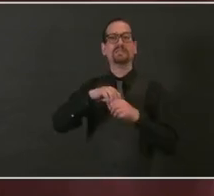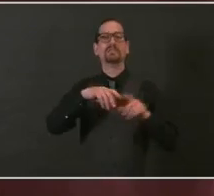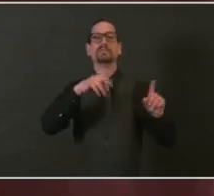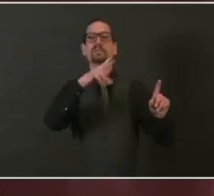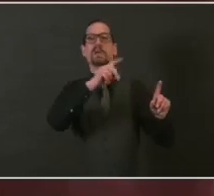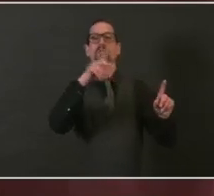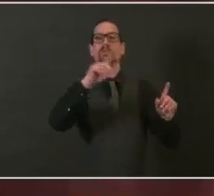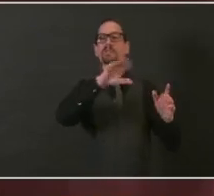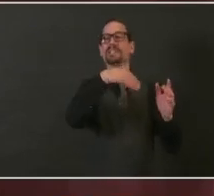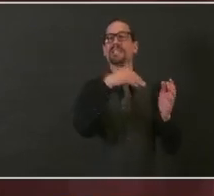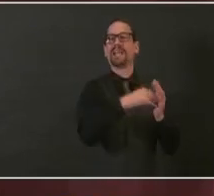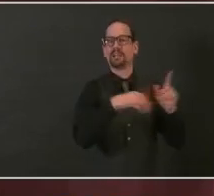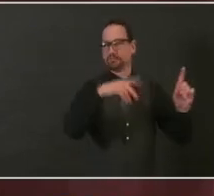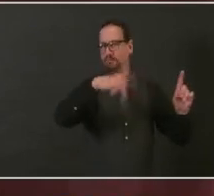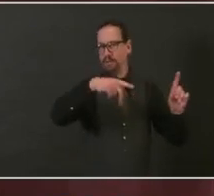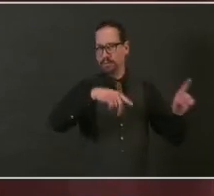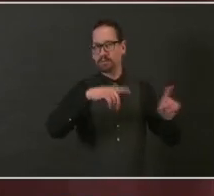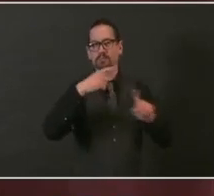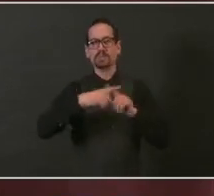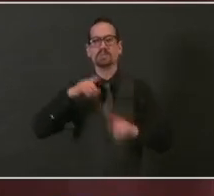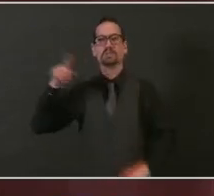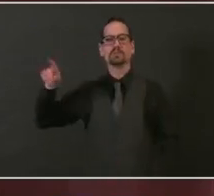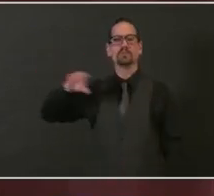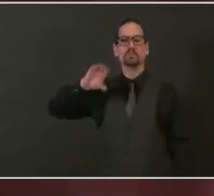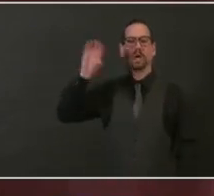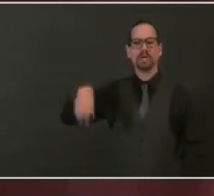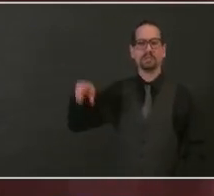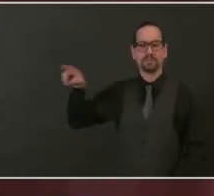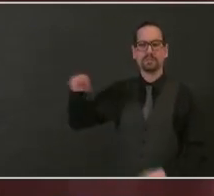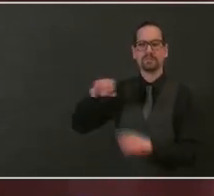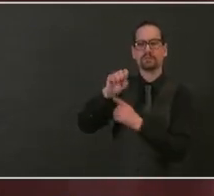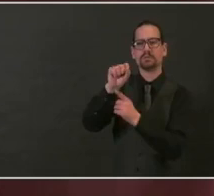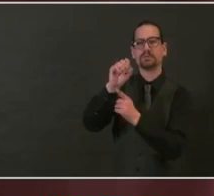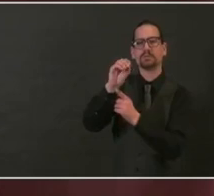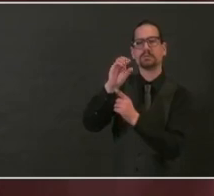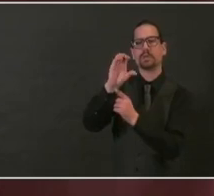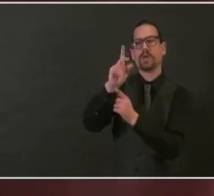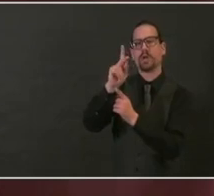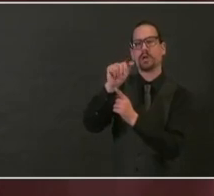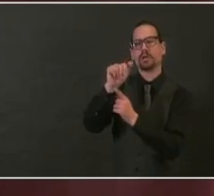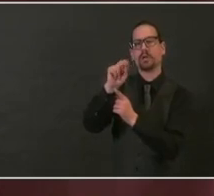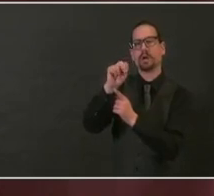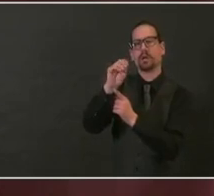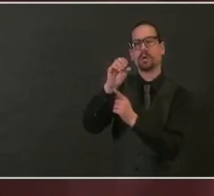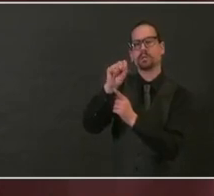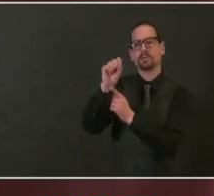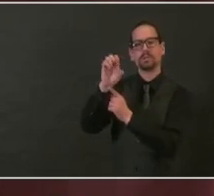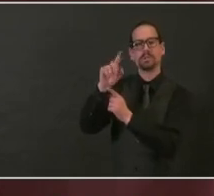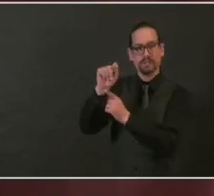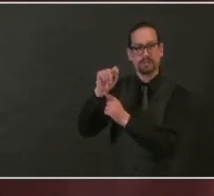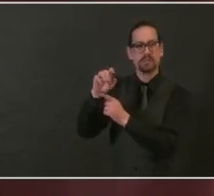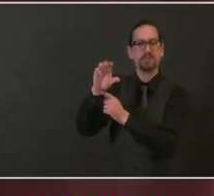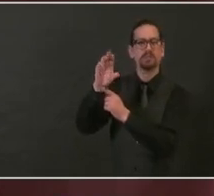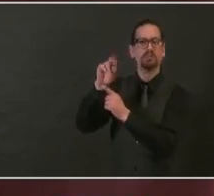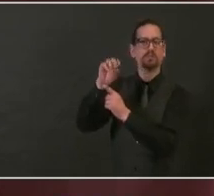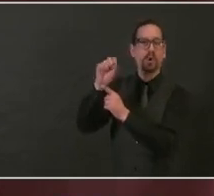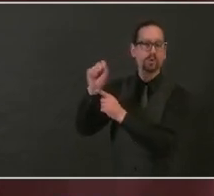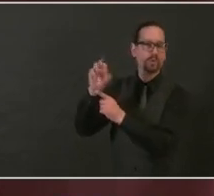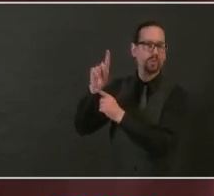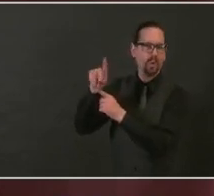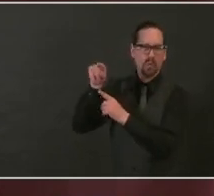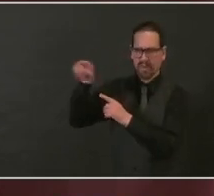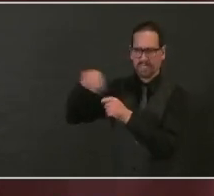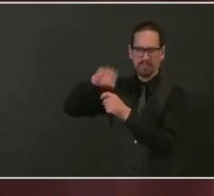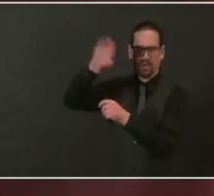scheduling to people 65 years of age and older. Since then, we have made more than 40,000